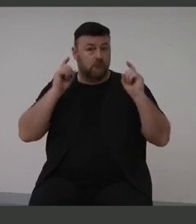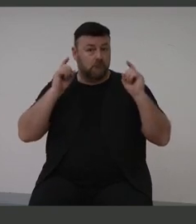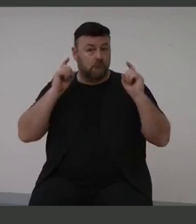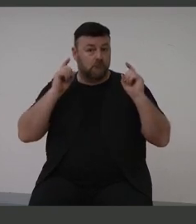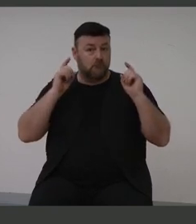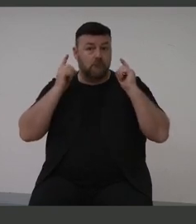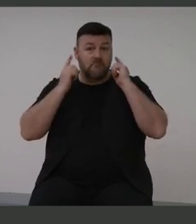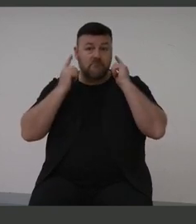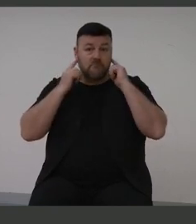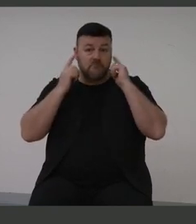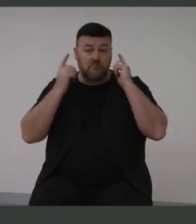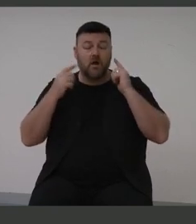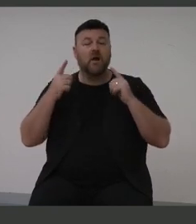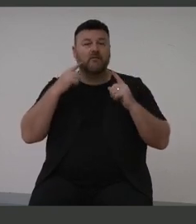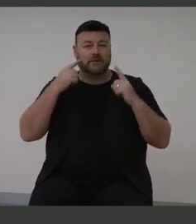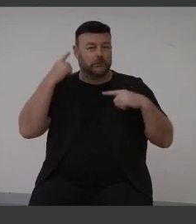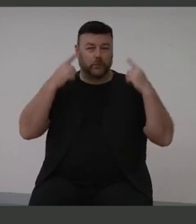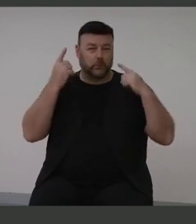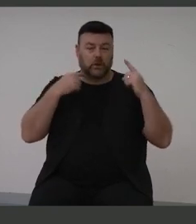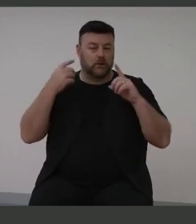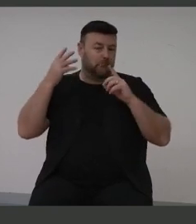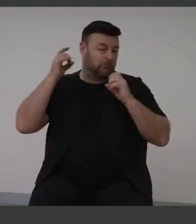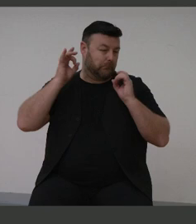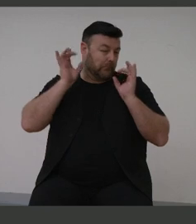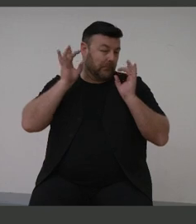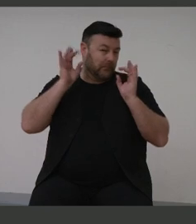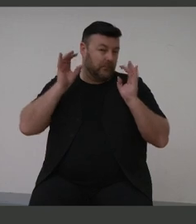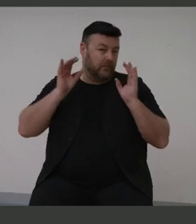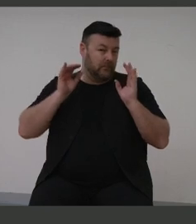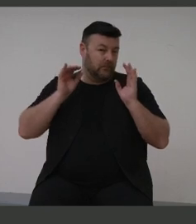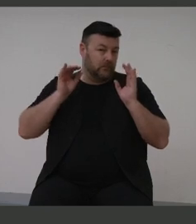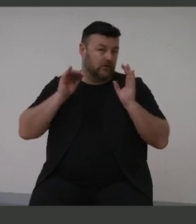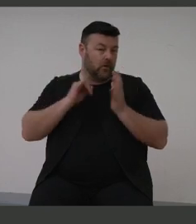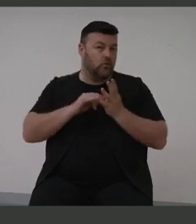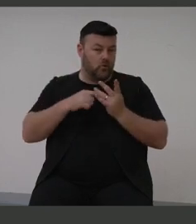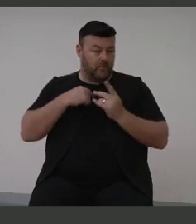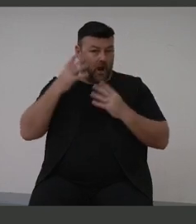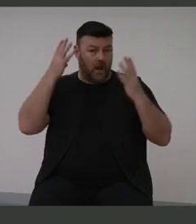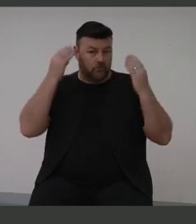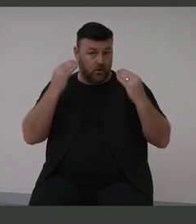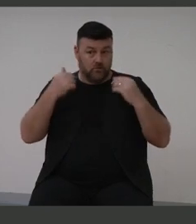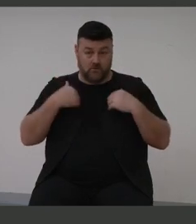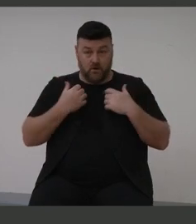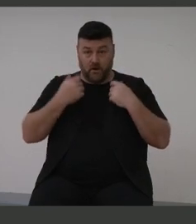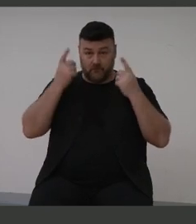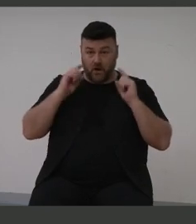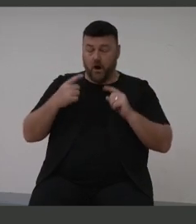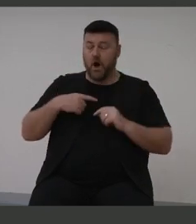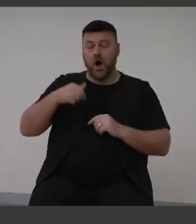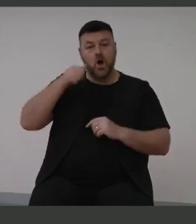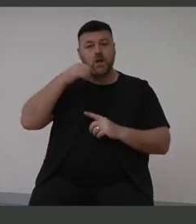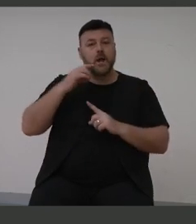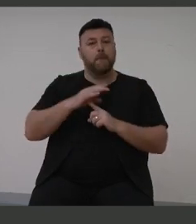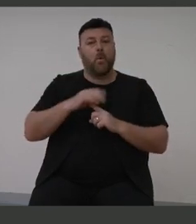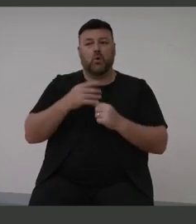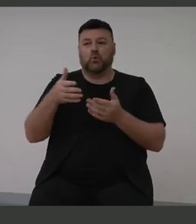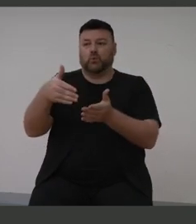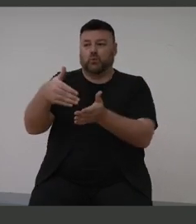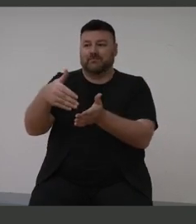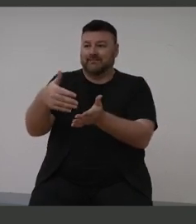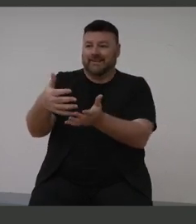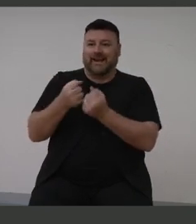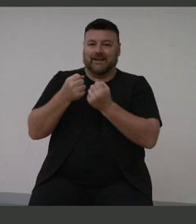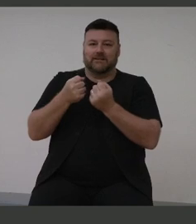ears were damaged by industrial noise. So I know how important it is to seek assistance early, whatever the person's age.